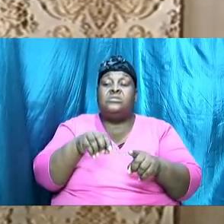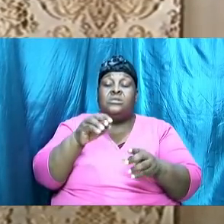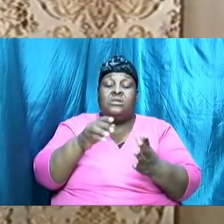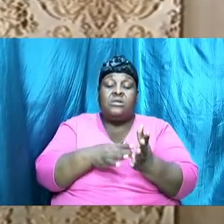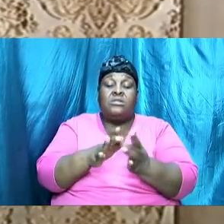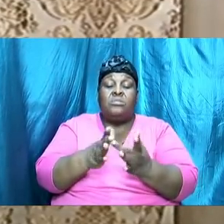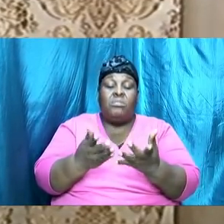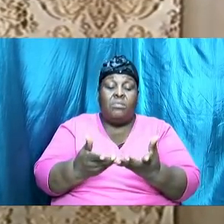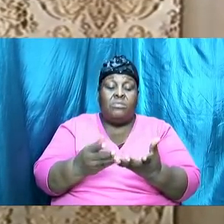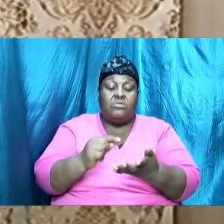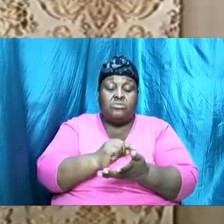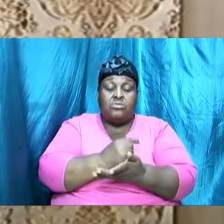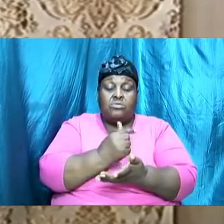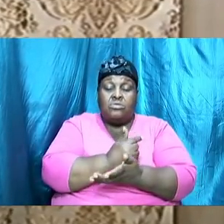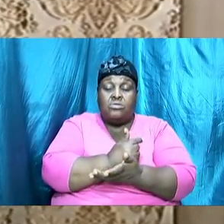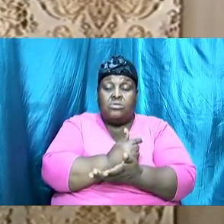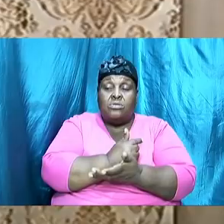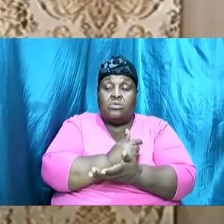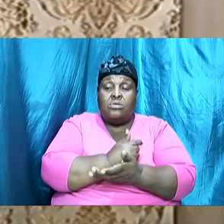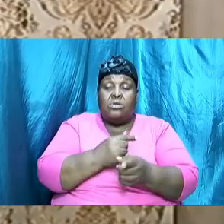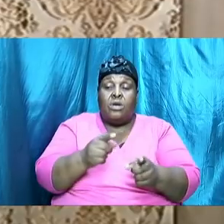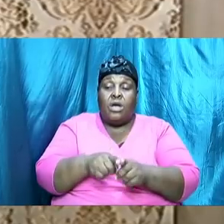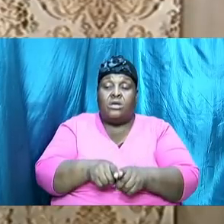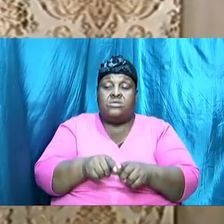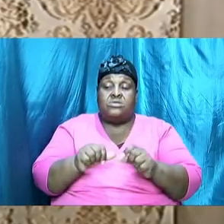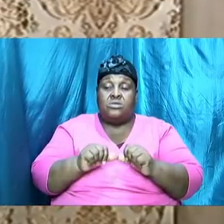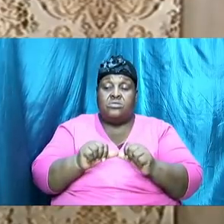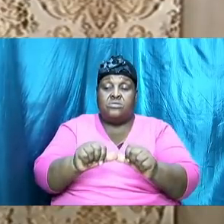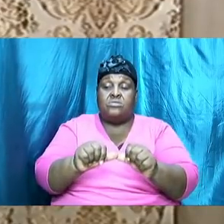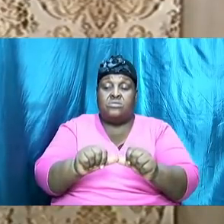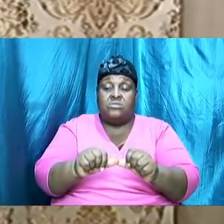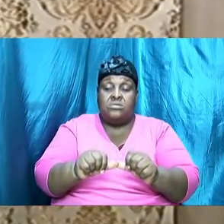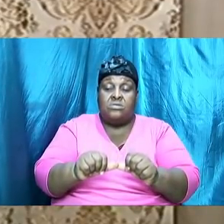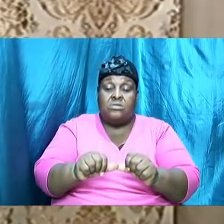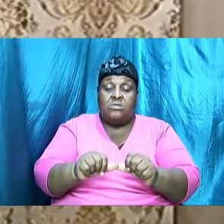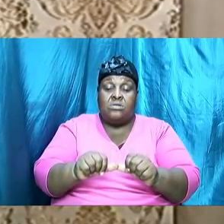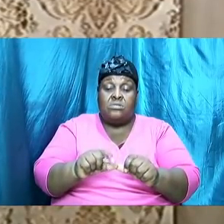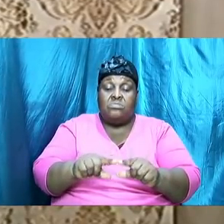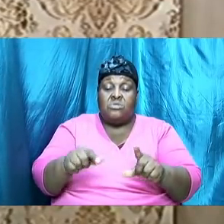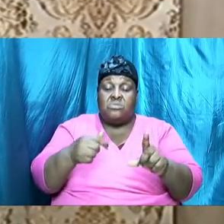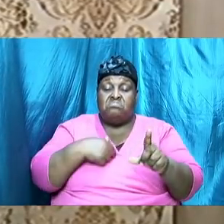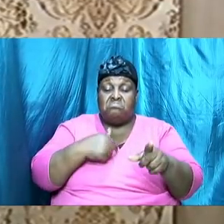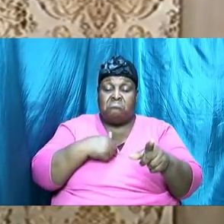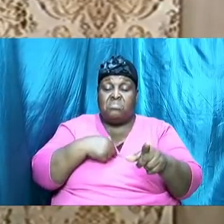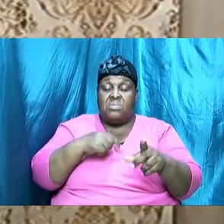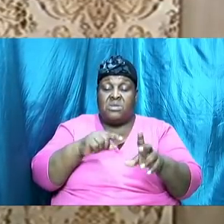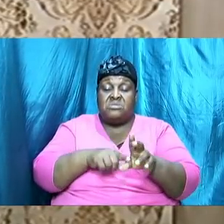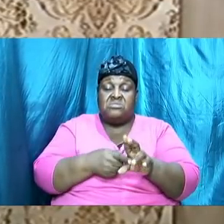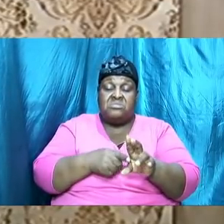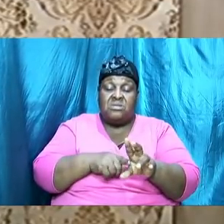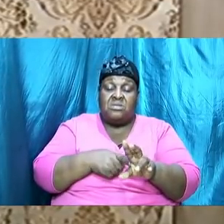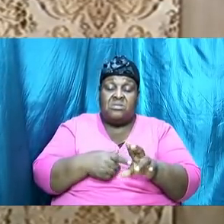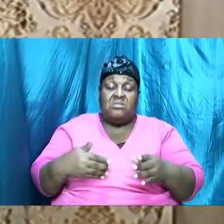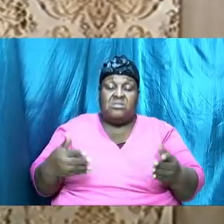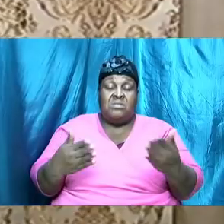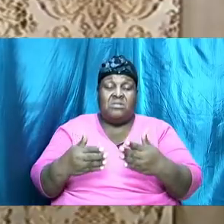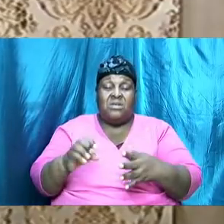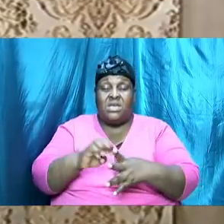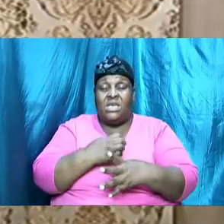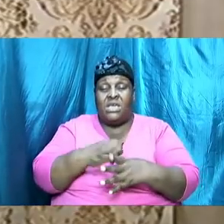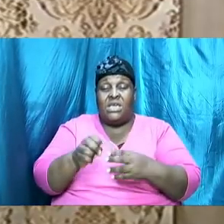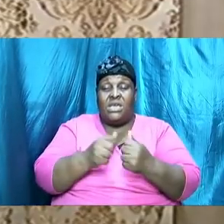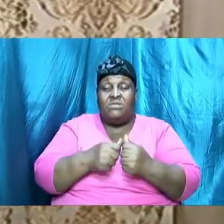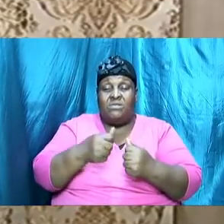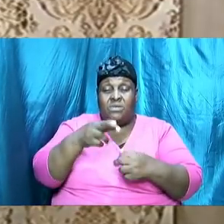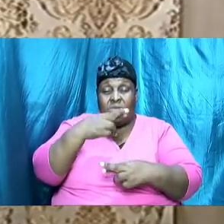we are going to take it from the beginning but I start here because I want us to see that even with our relationship